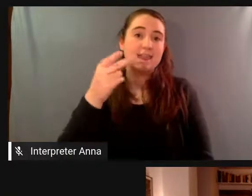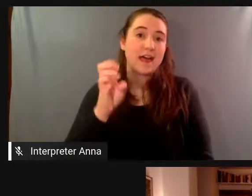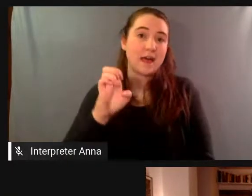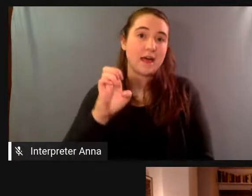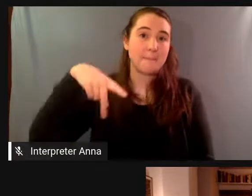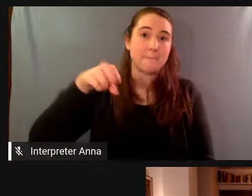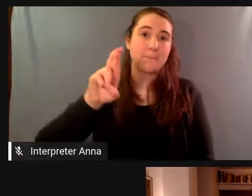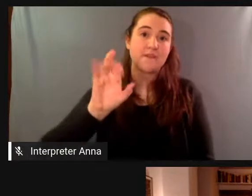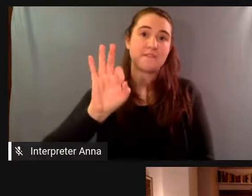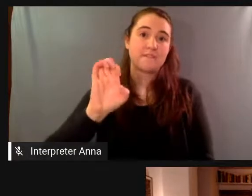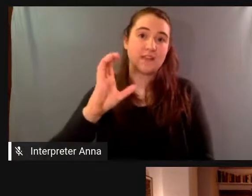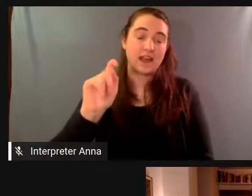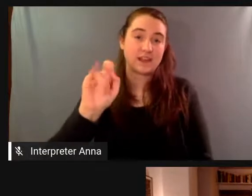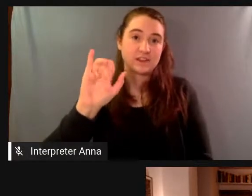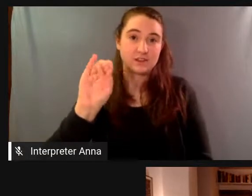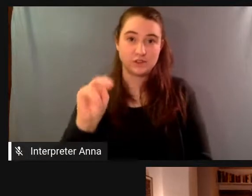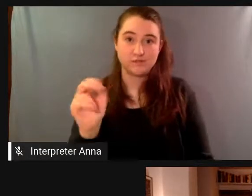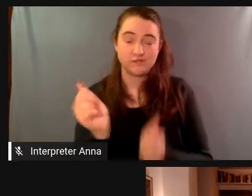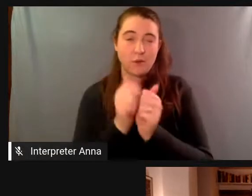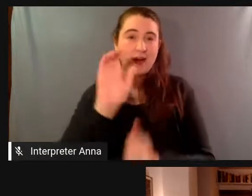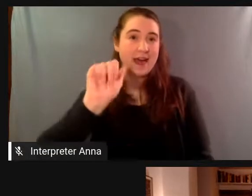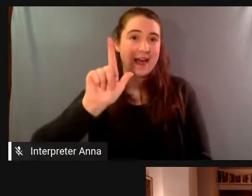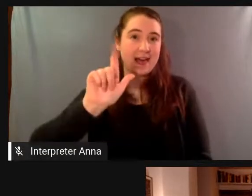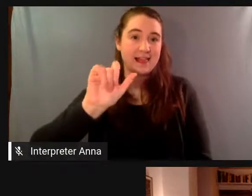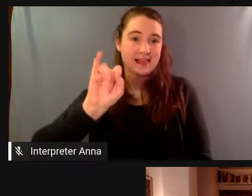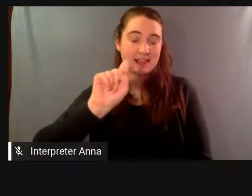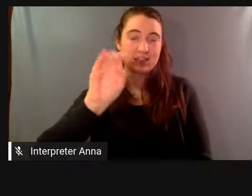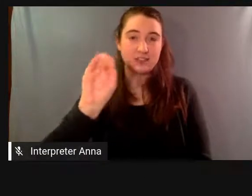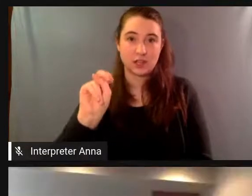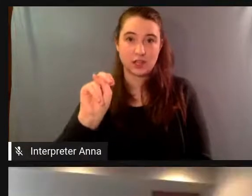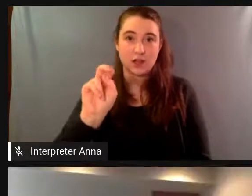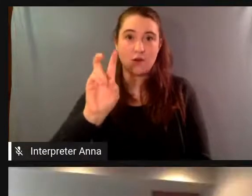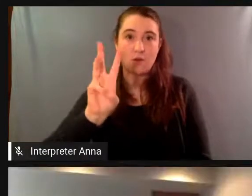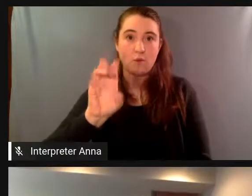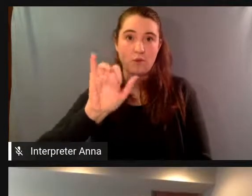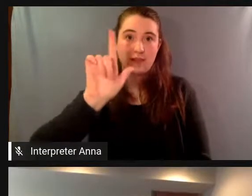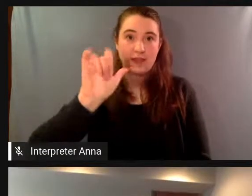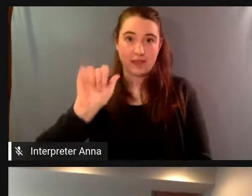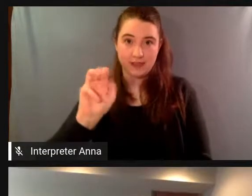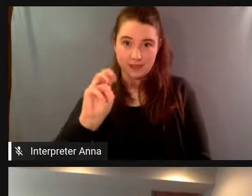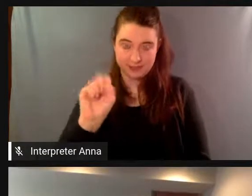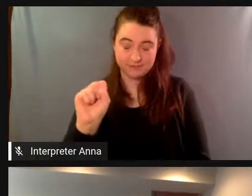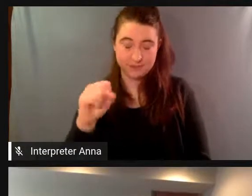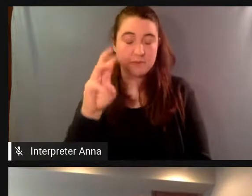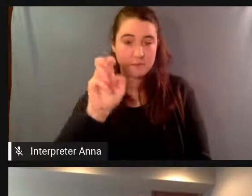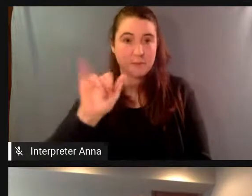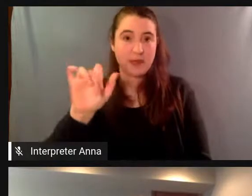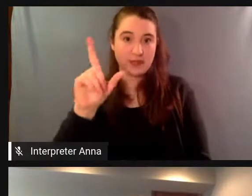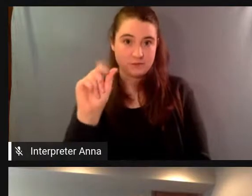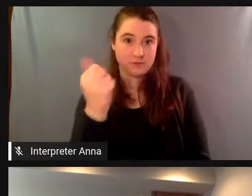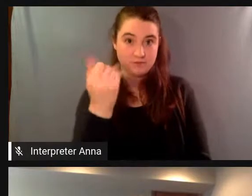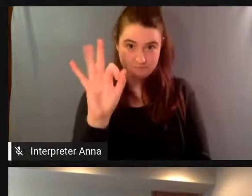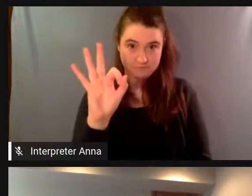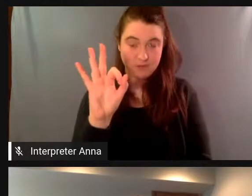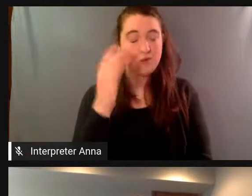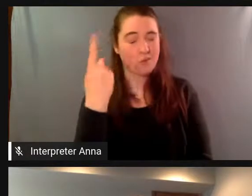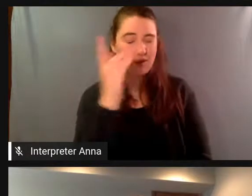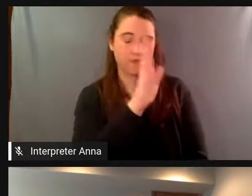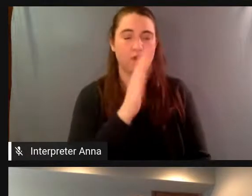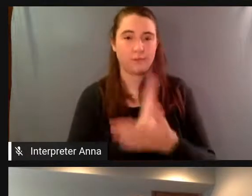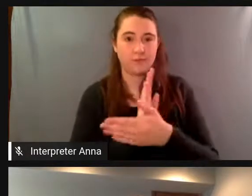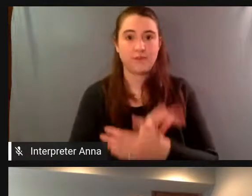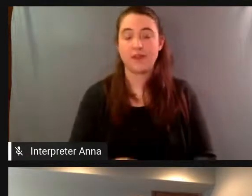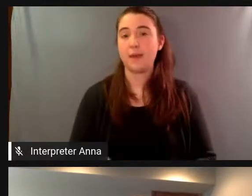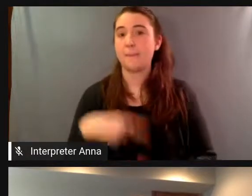allison williams which premiered on netflix in may of 2019 as well as the extraordinary documentary the eagle